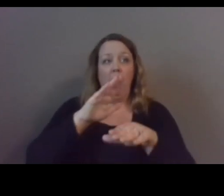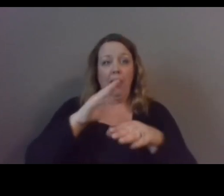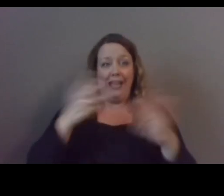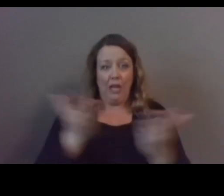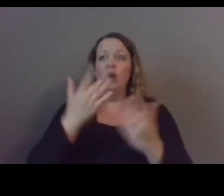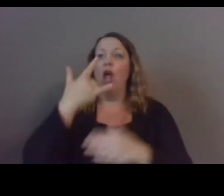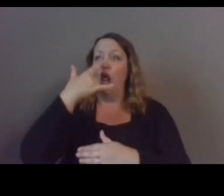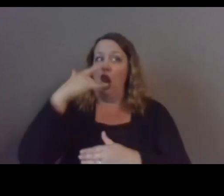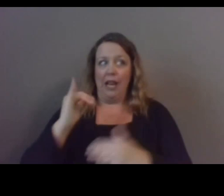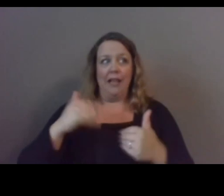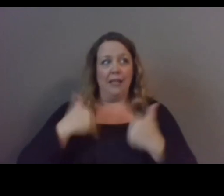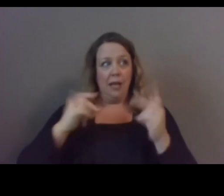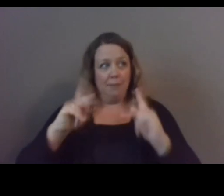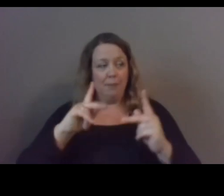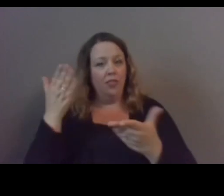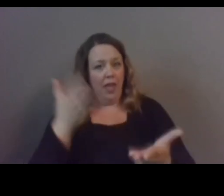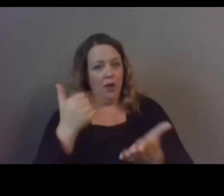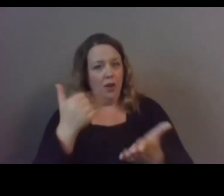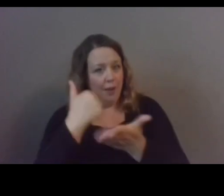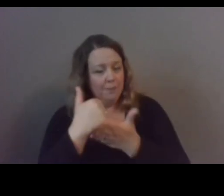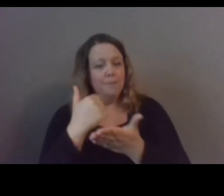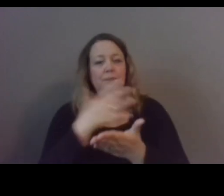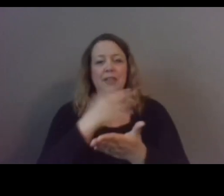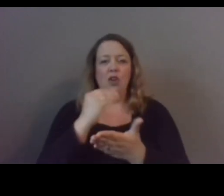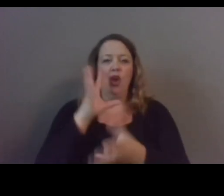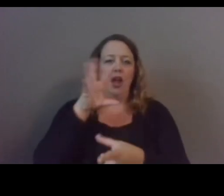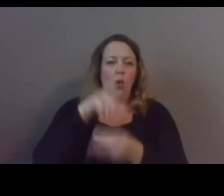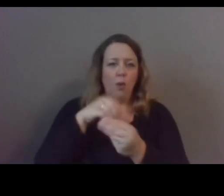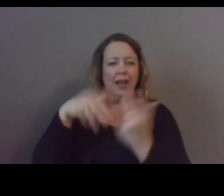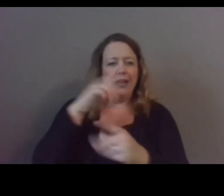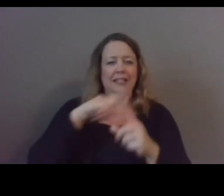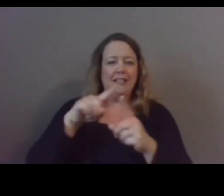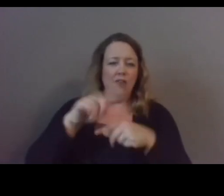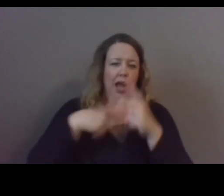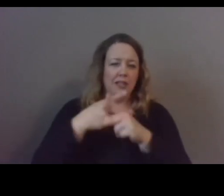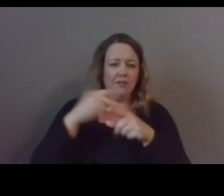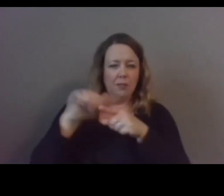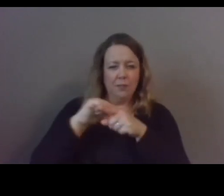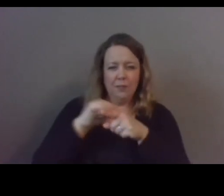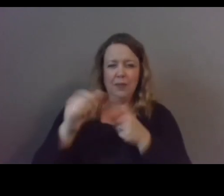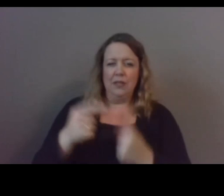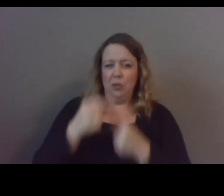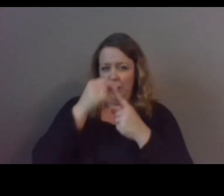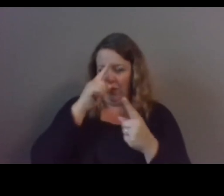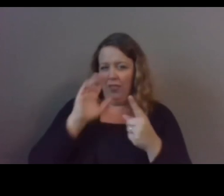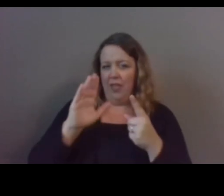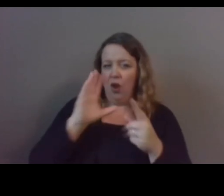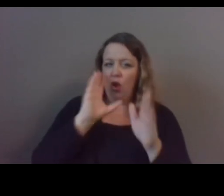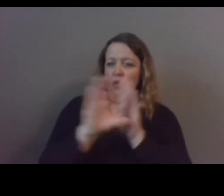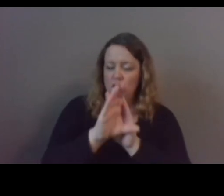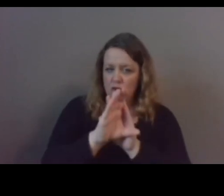young people um and who are incorporating various types of practices that are unique to their cultural identity